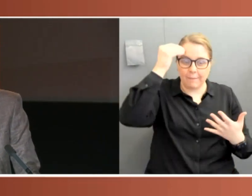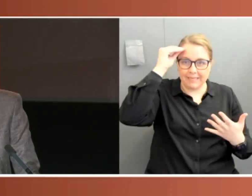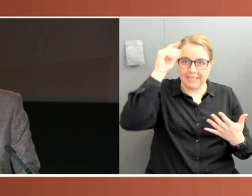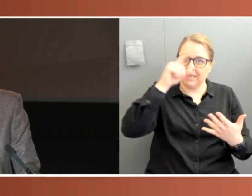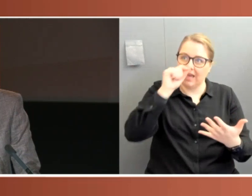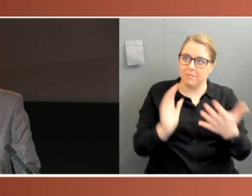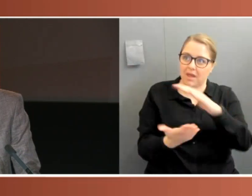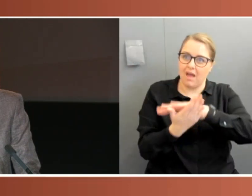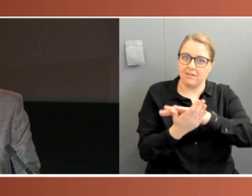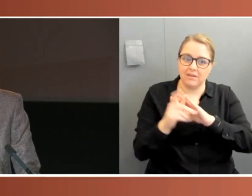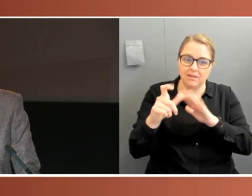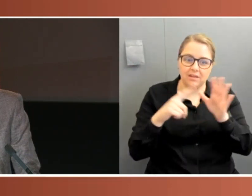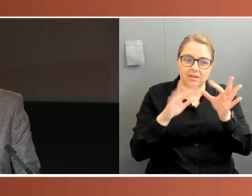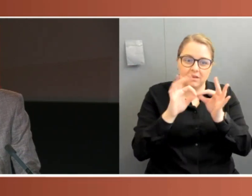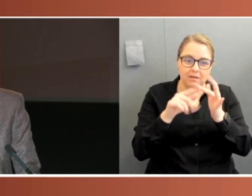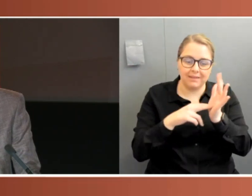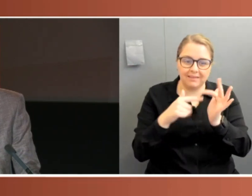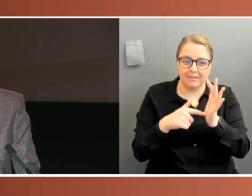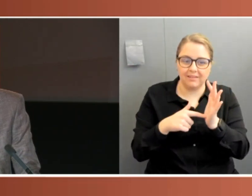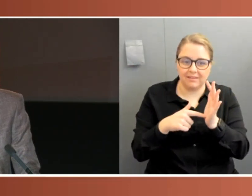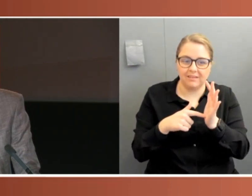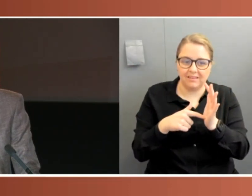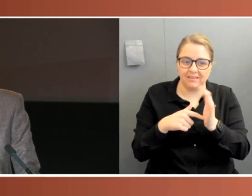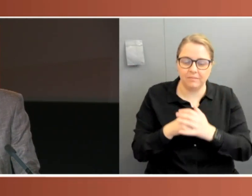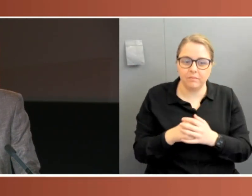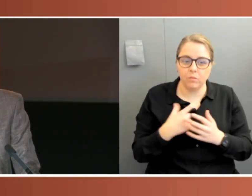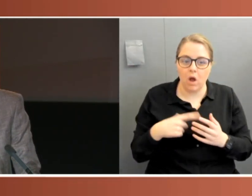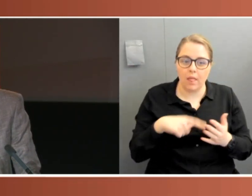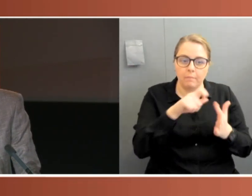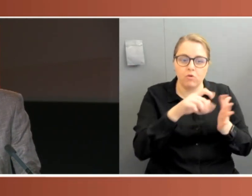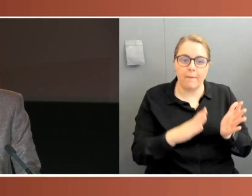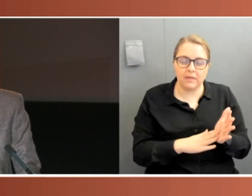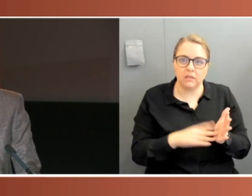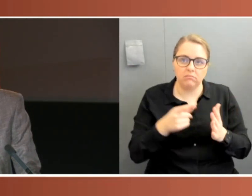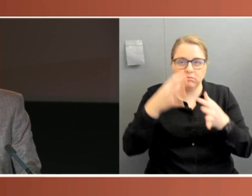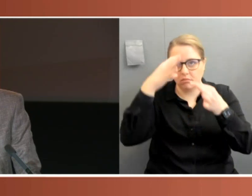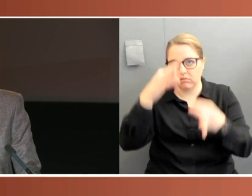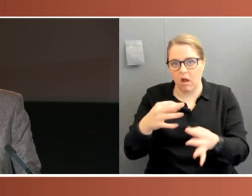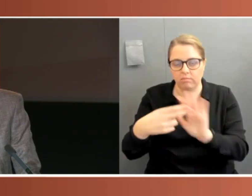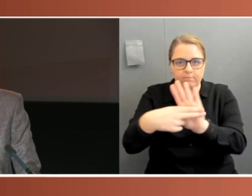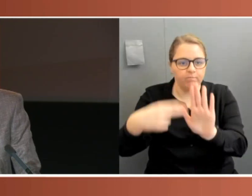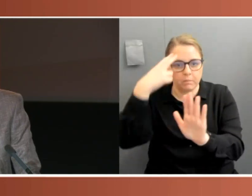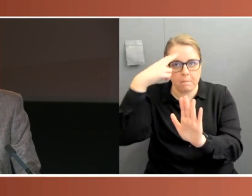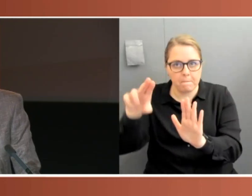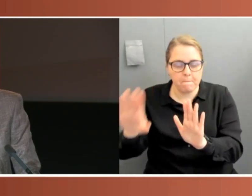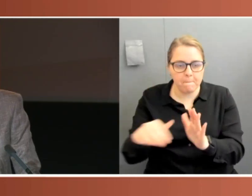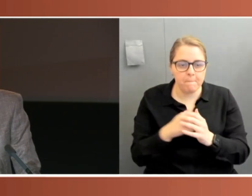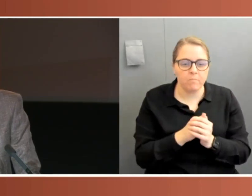of the FOI Act, merely because the Prime Minister of the day has purported to establish it as such. And as he explained, this premise is unsound.